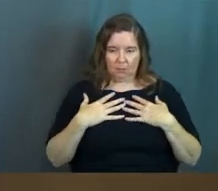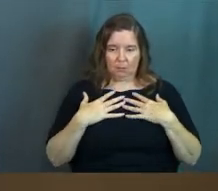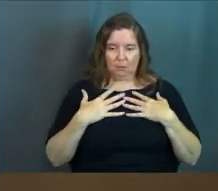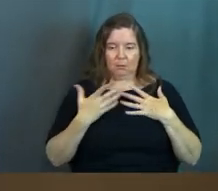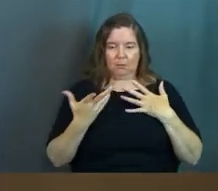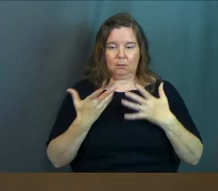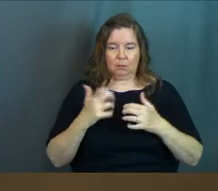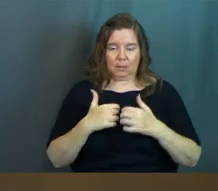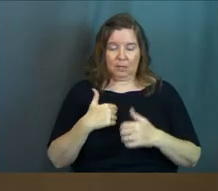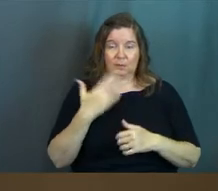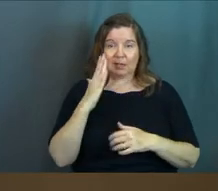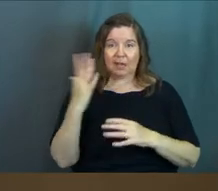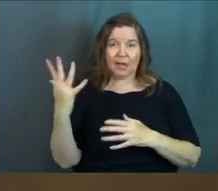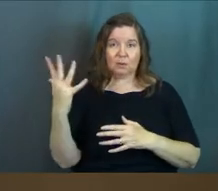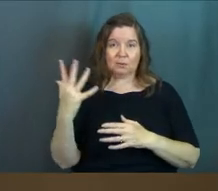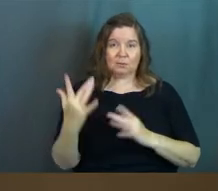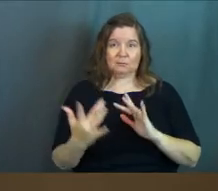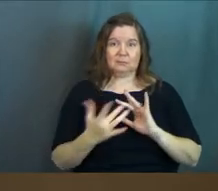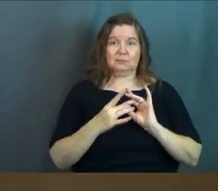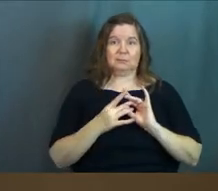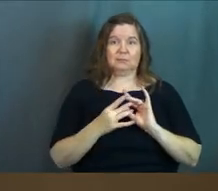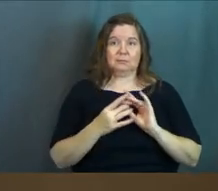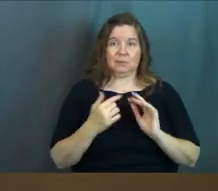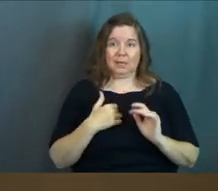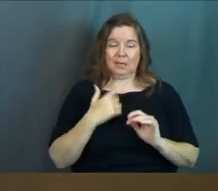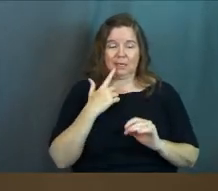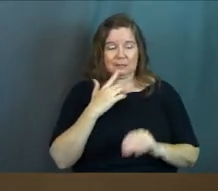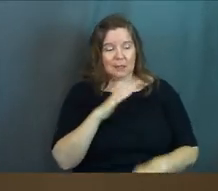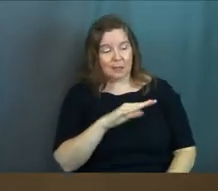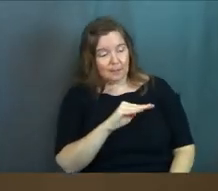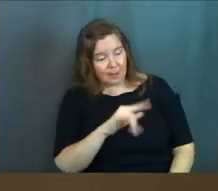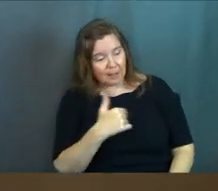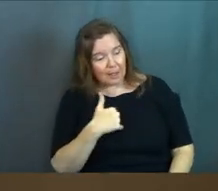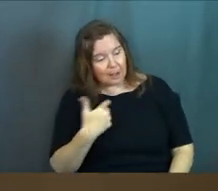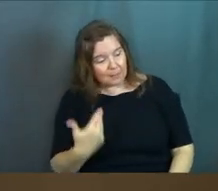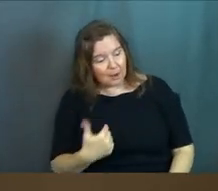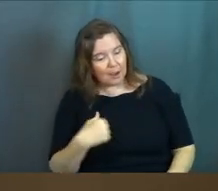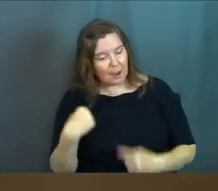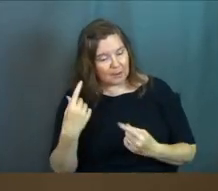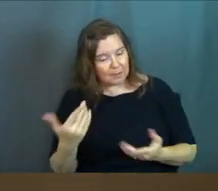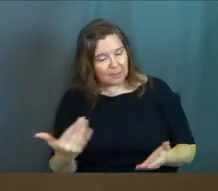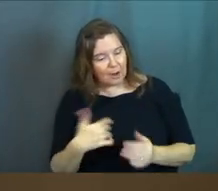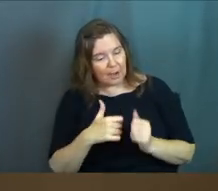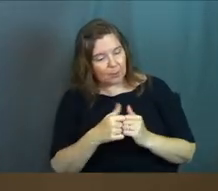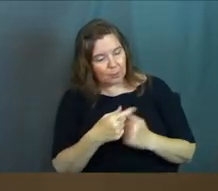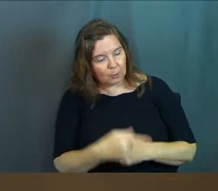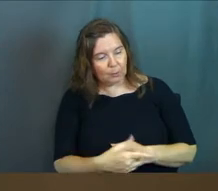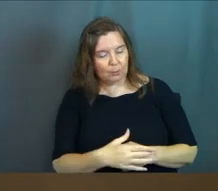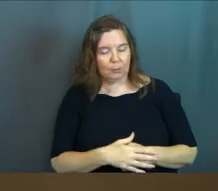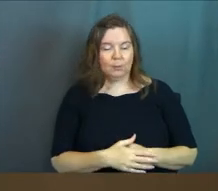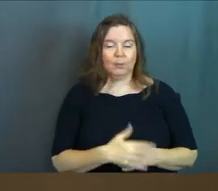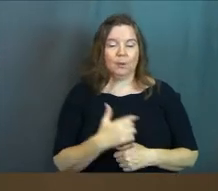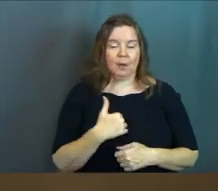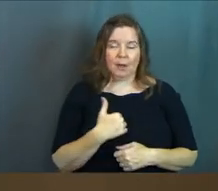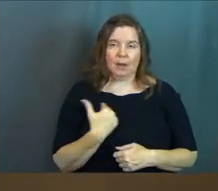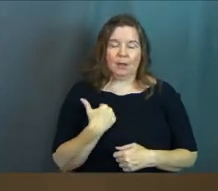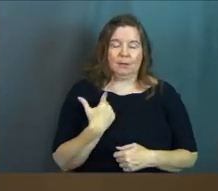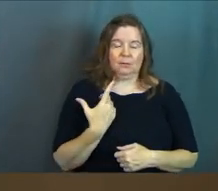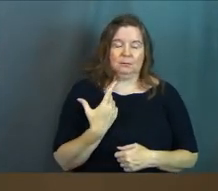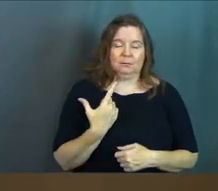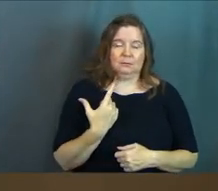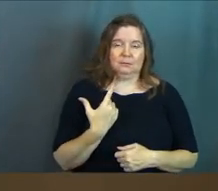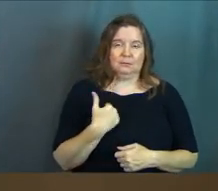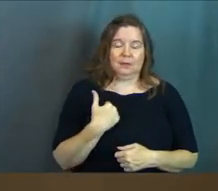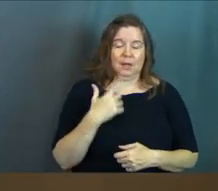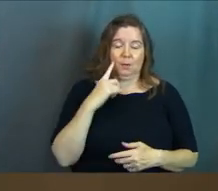Um, it was like God was reaching his hand out and saying like, Molly, I'm here. I've been here. I'm with you. Um, I was just like